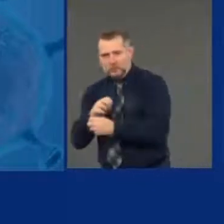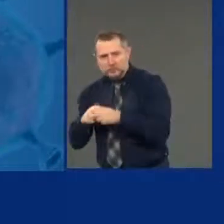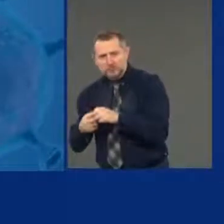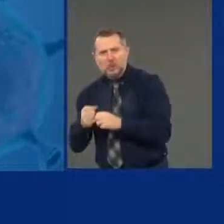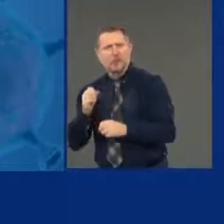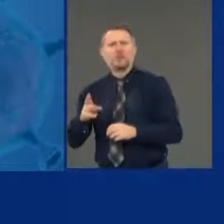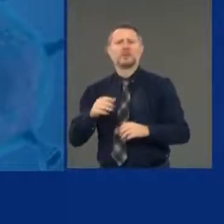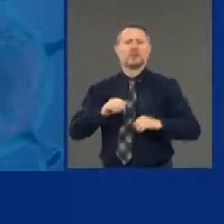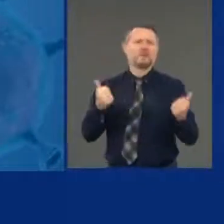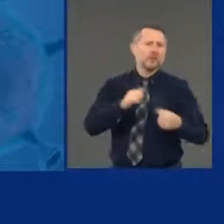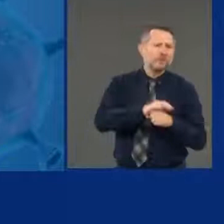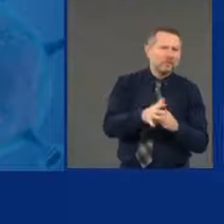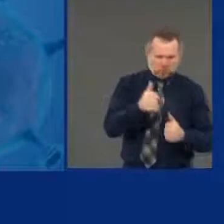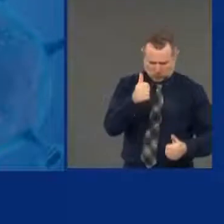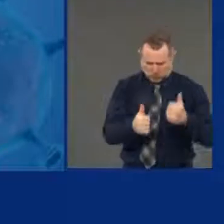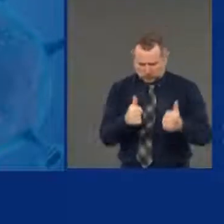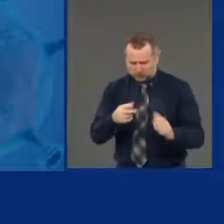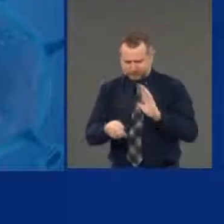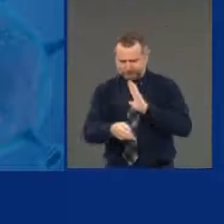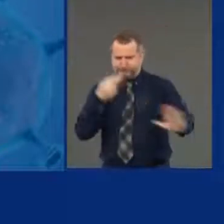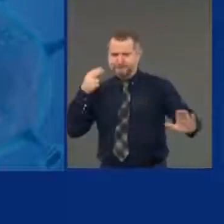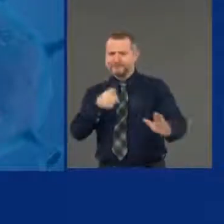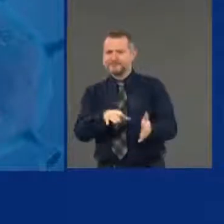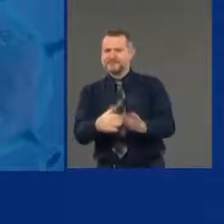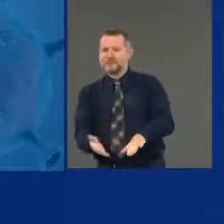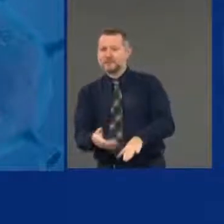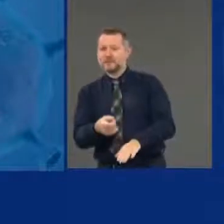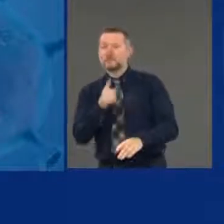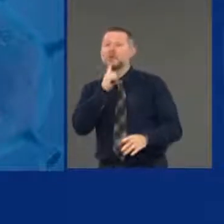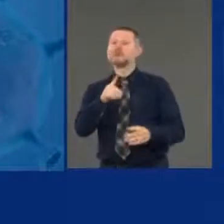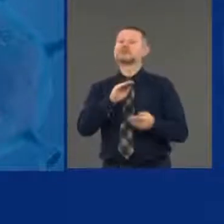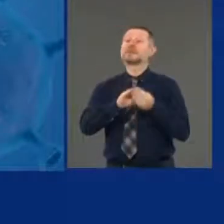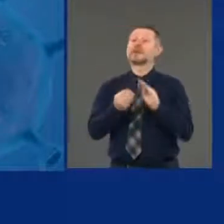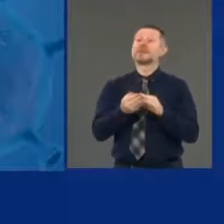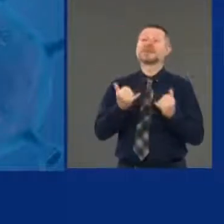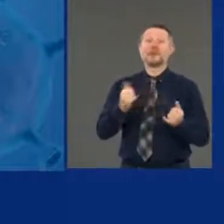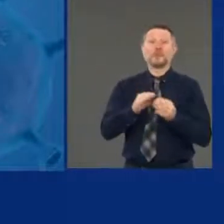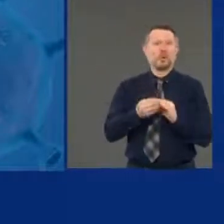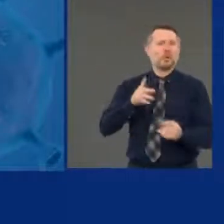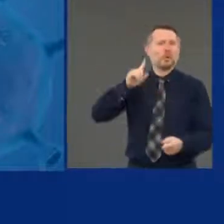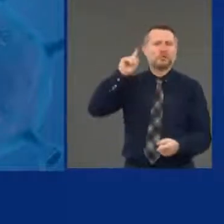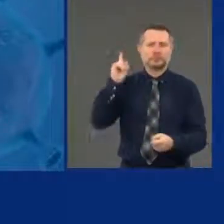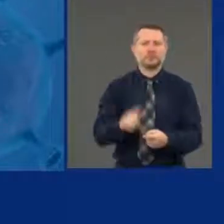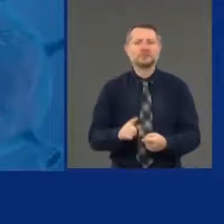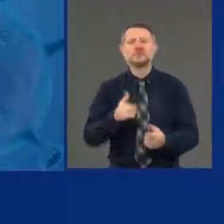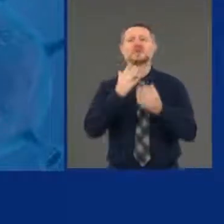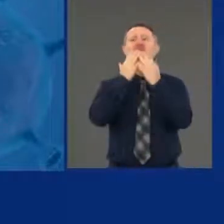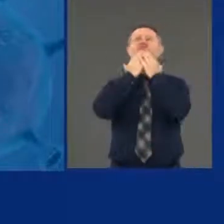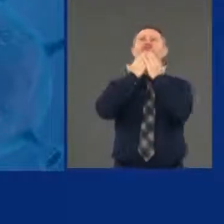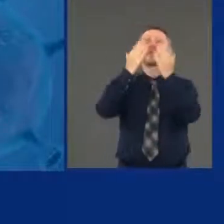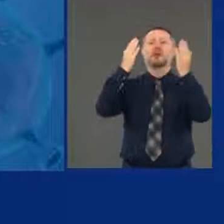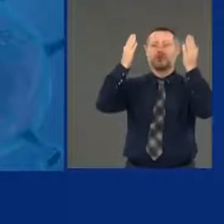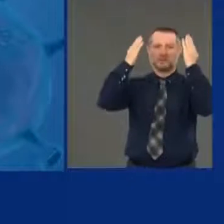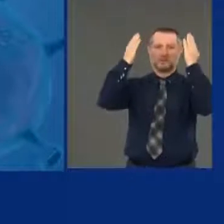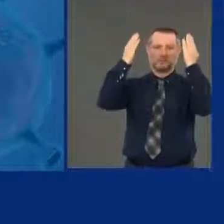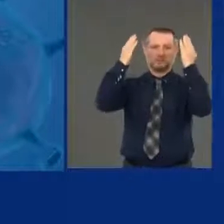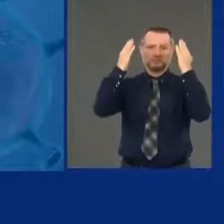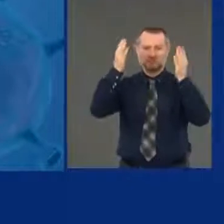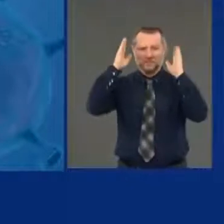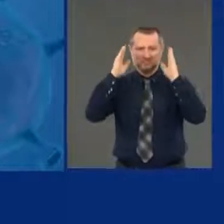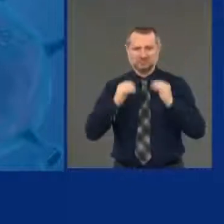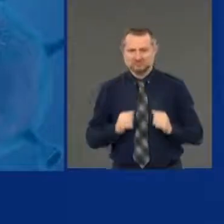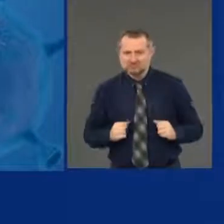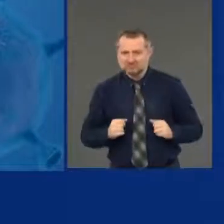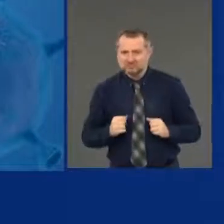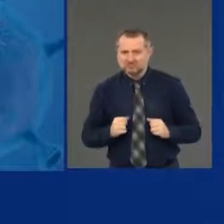virus? But the number of deaths are so low, thank God, that that number is